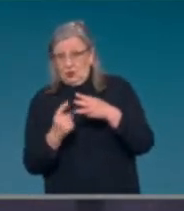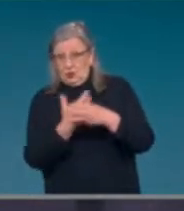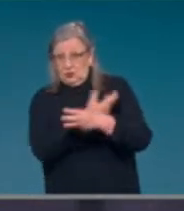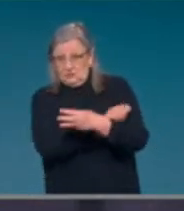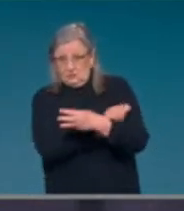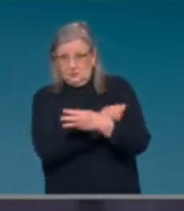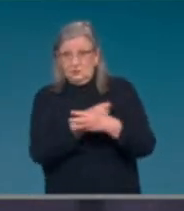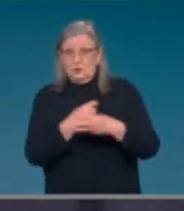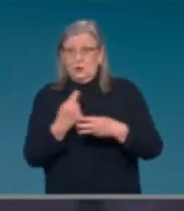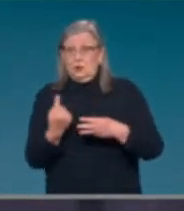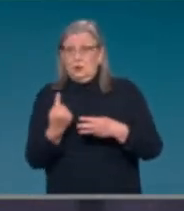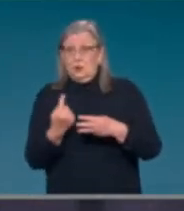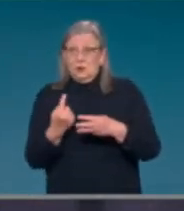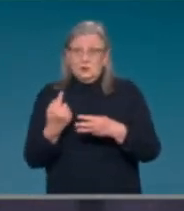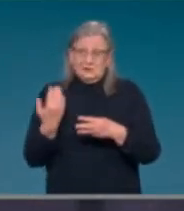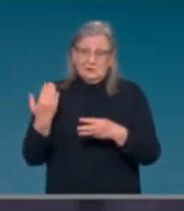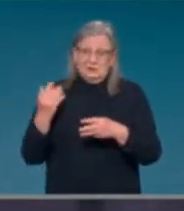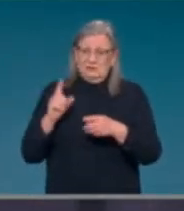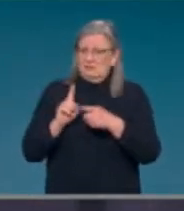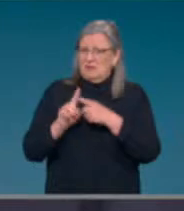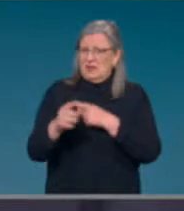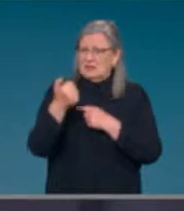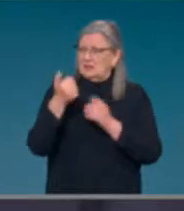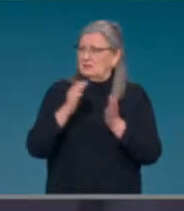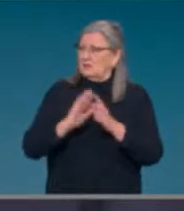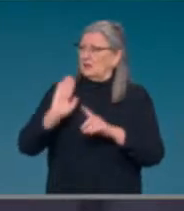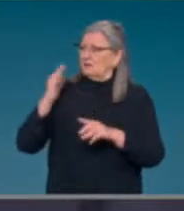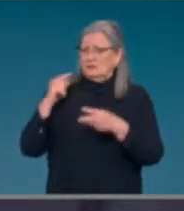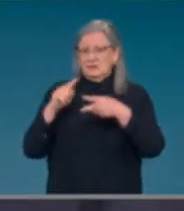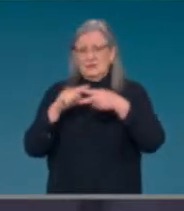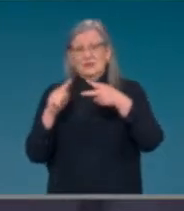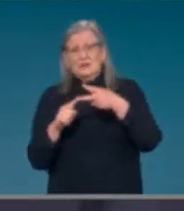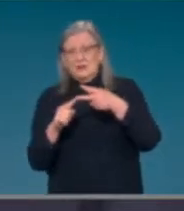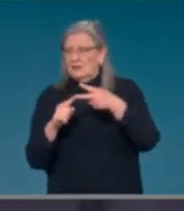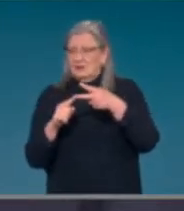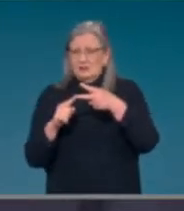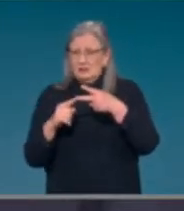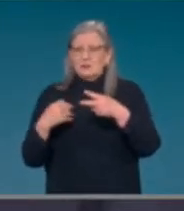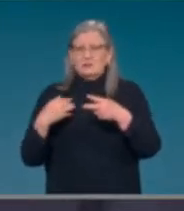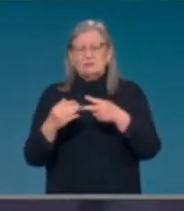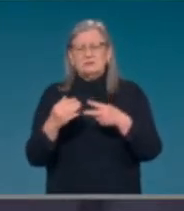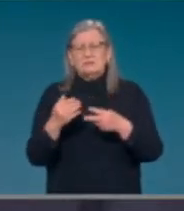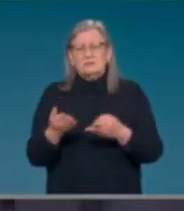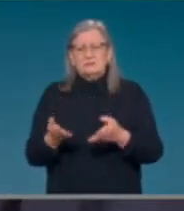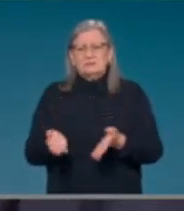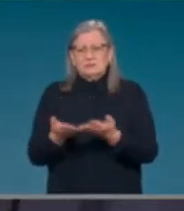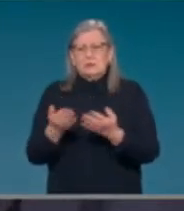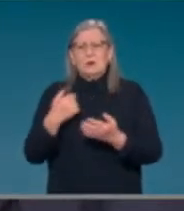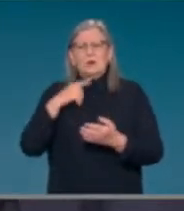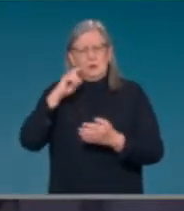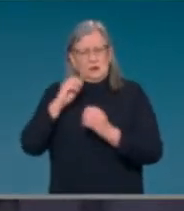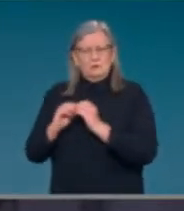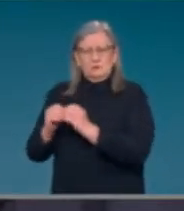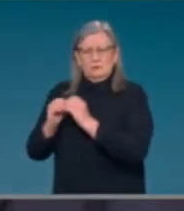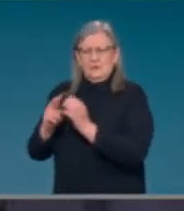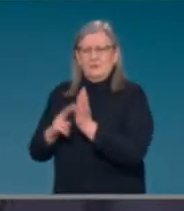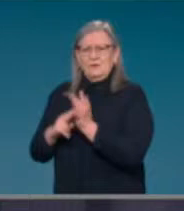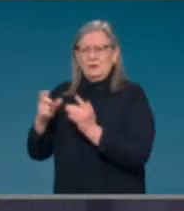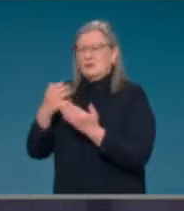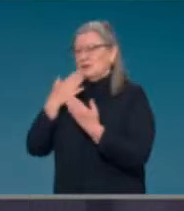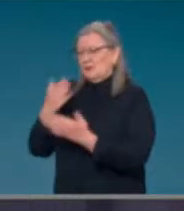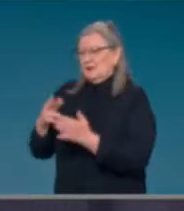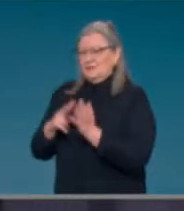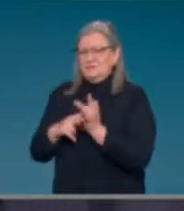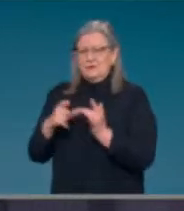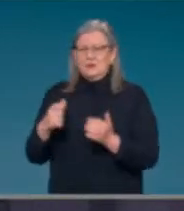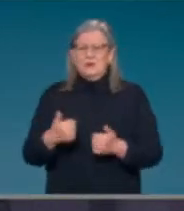in the imminent future. So that's very constructive and I thank them for that. And then finally, as I